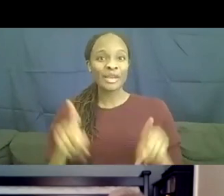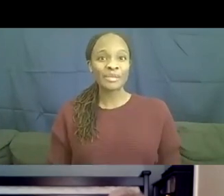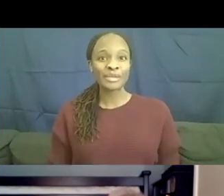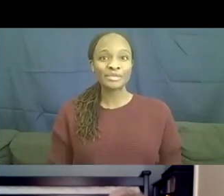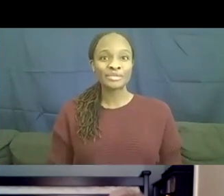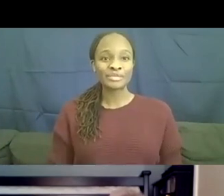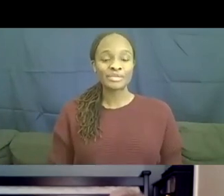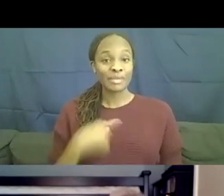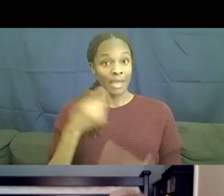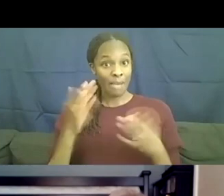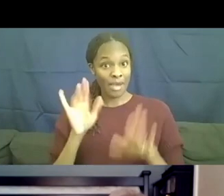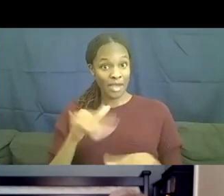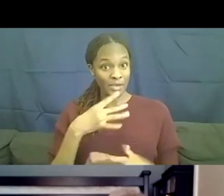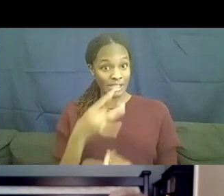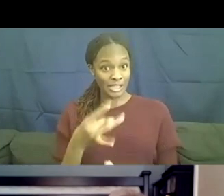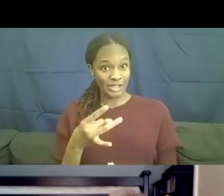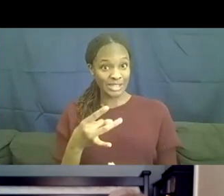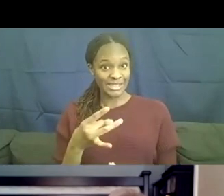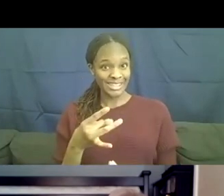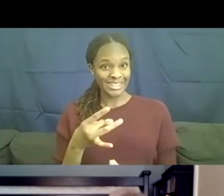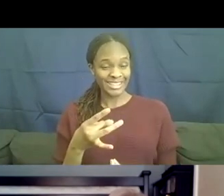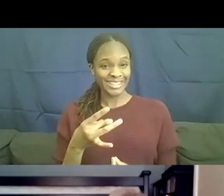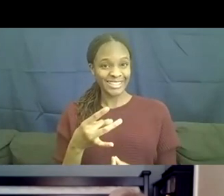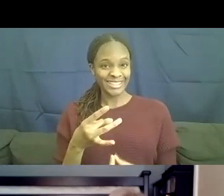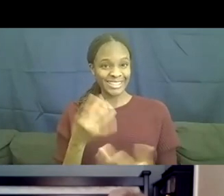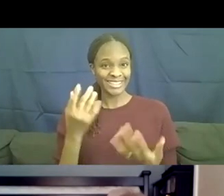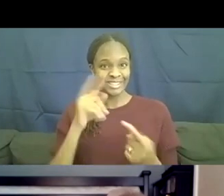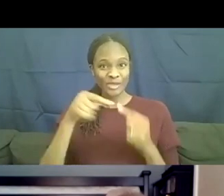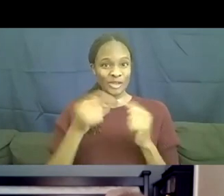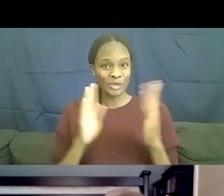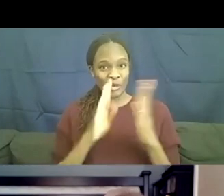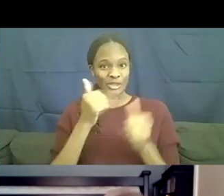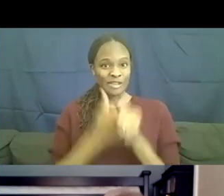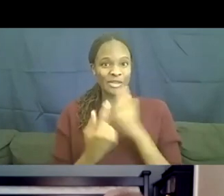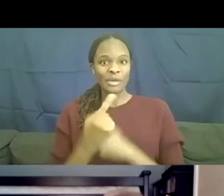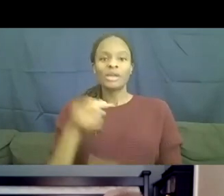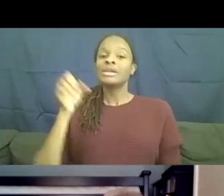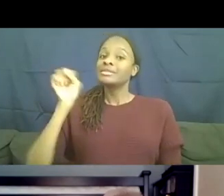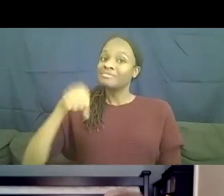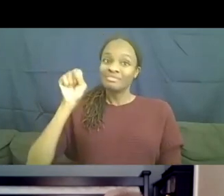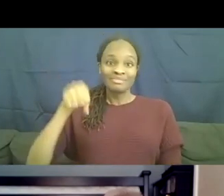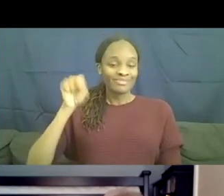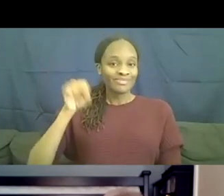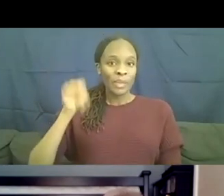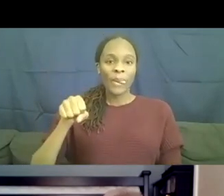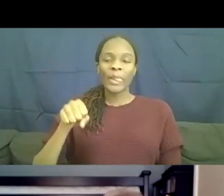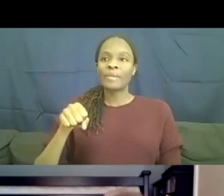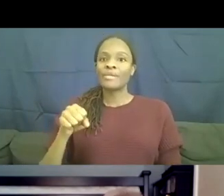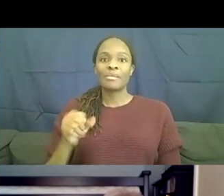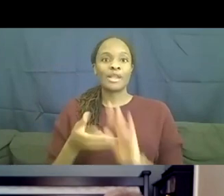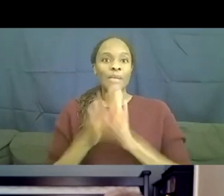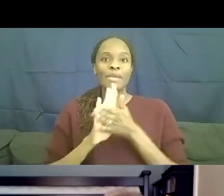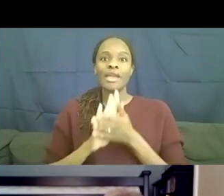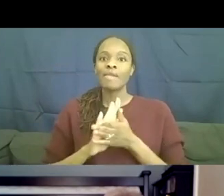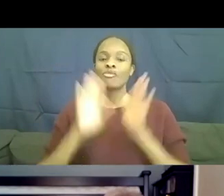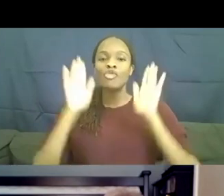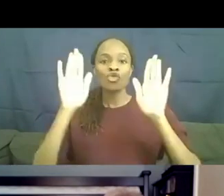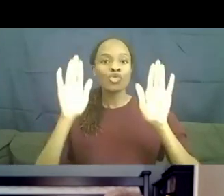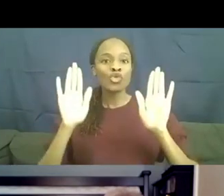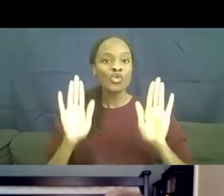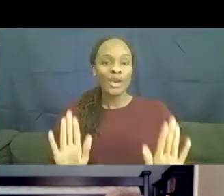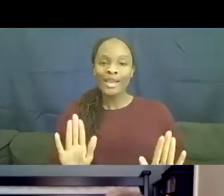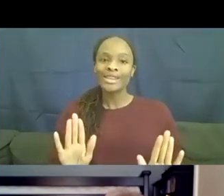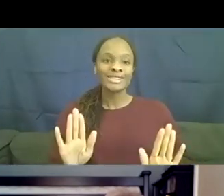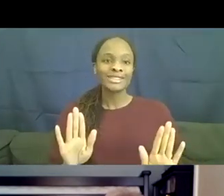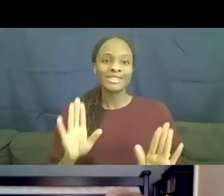I bet that was interesting territory as you approached everyone. It was, and it turned out to be a fantastic episode. And, um,